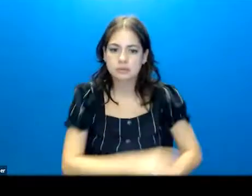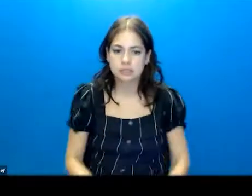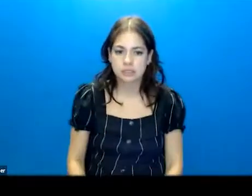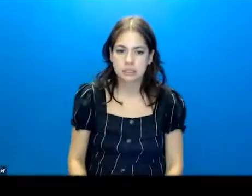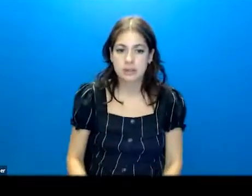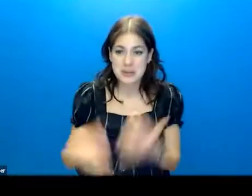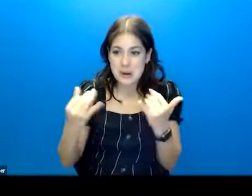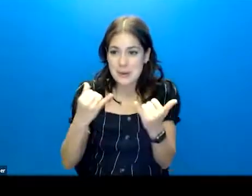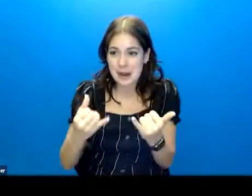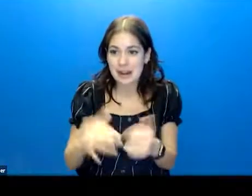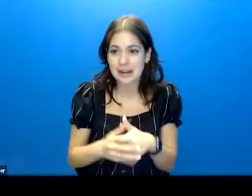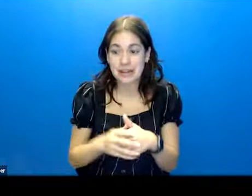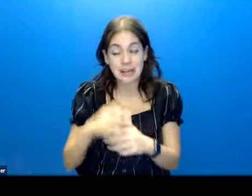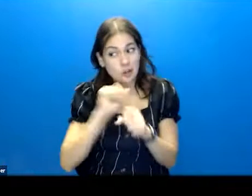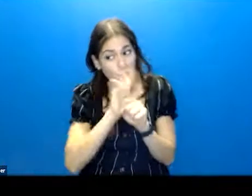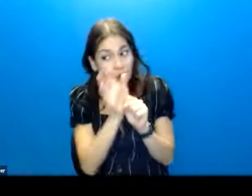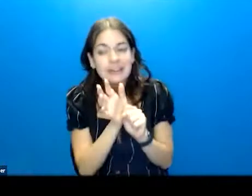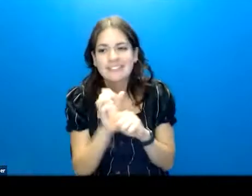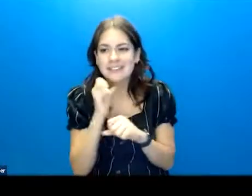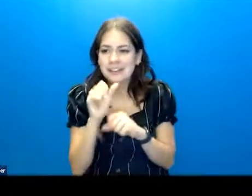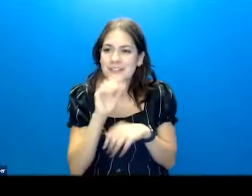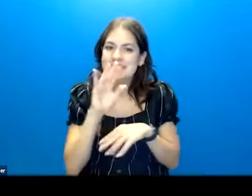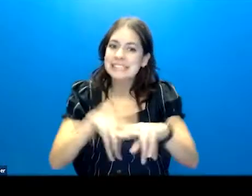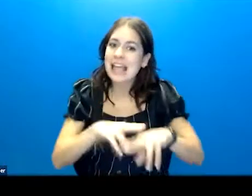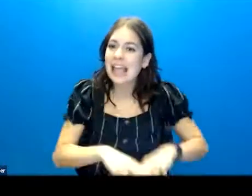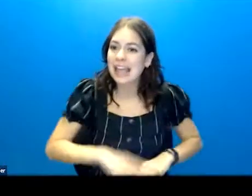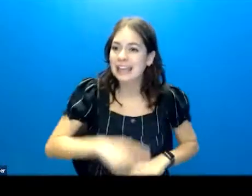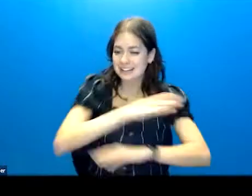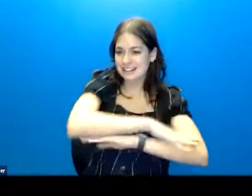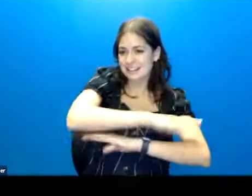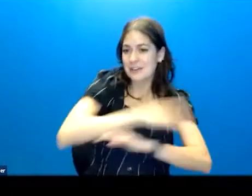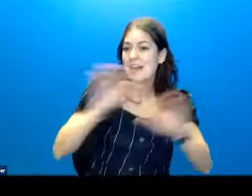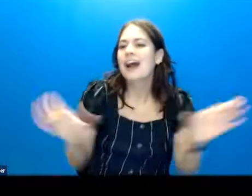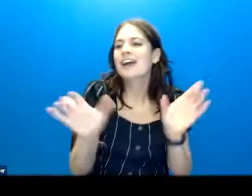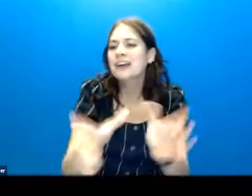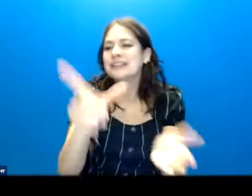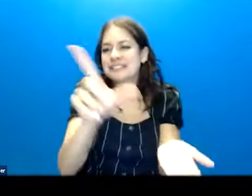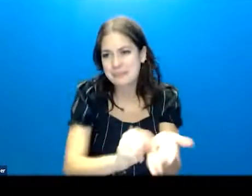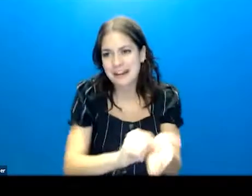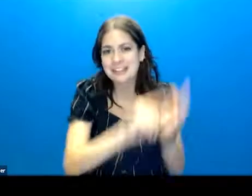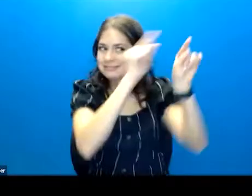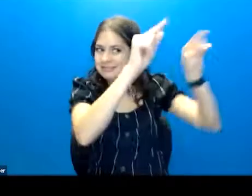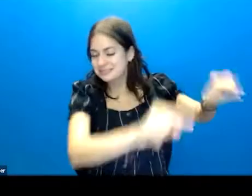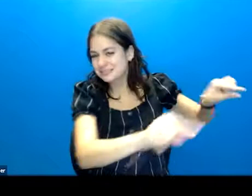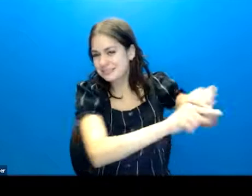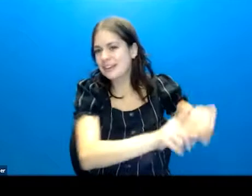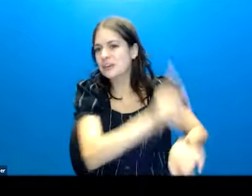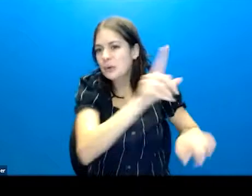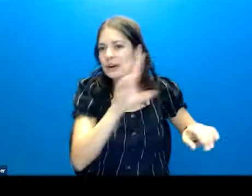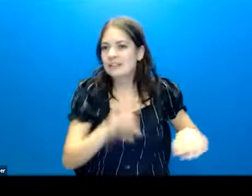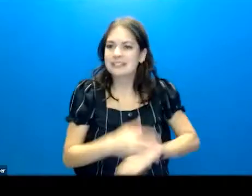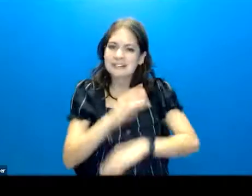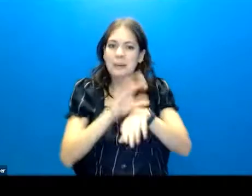Right now in the land of COVID, we don't all sit at our desks anymore, so I encourage you to print it out and hang it above your six monitors